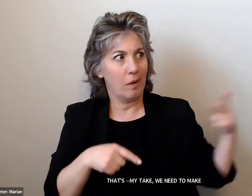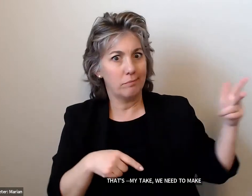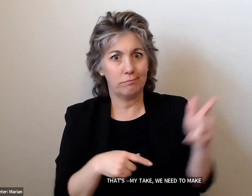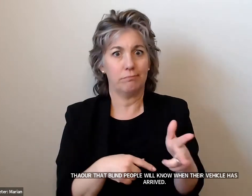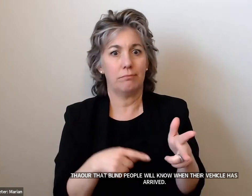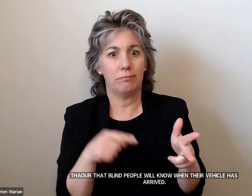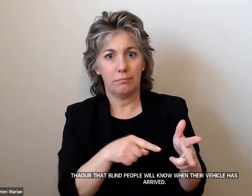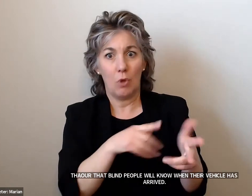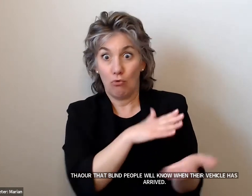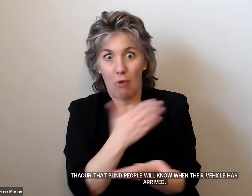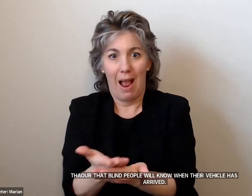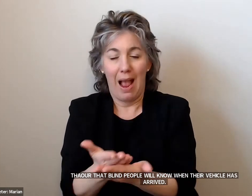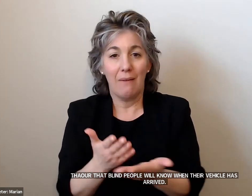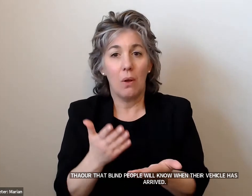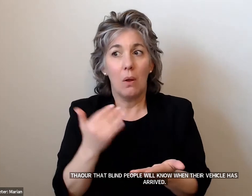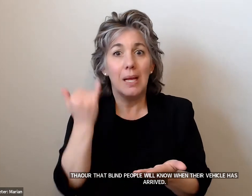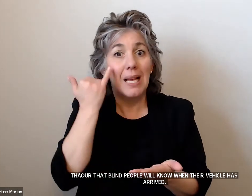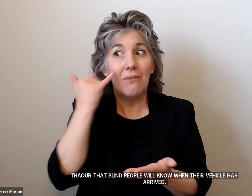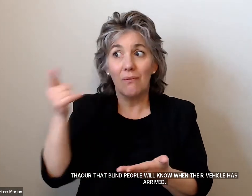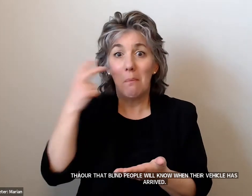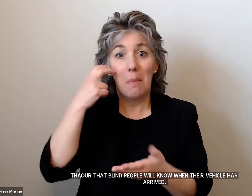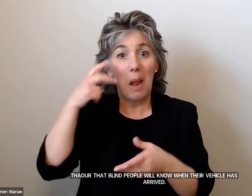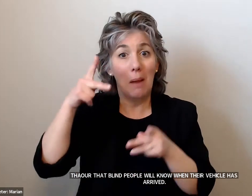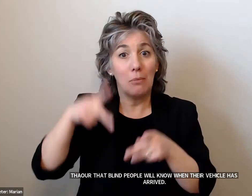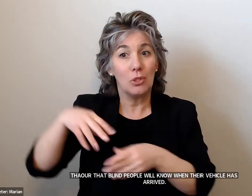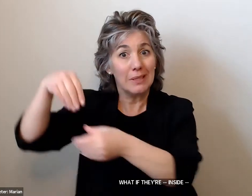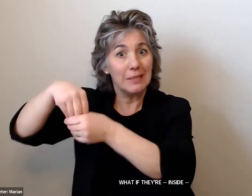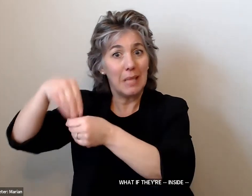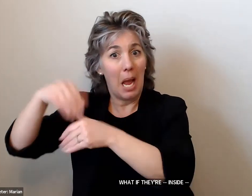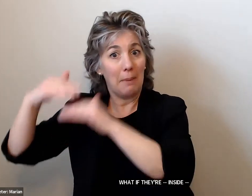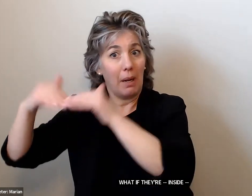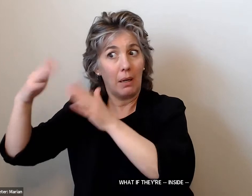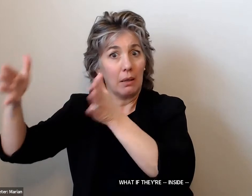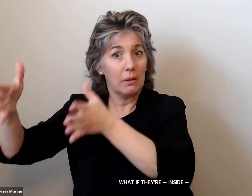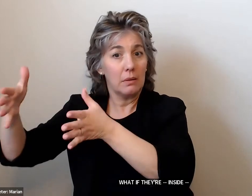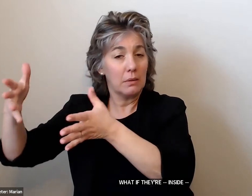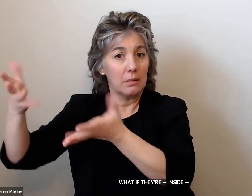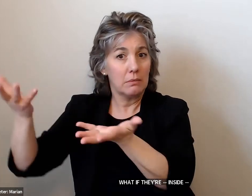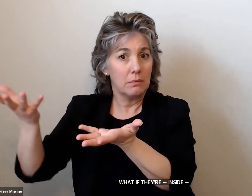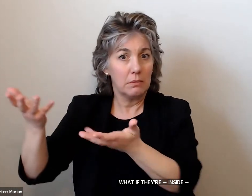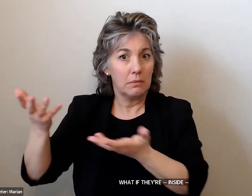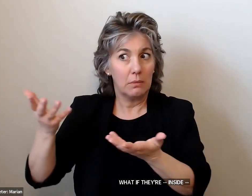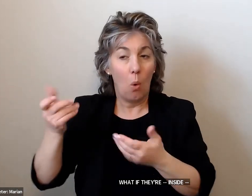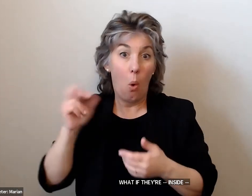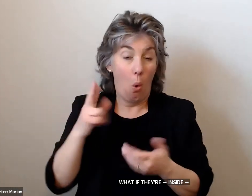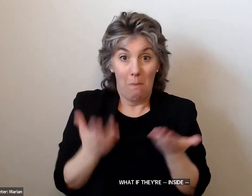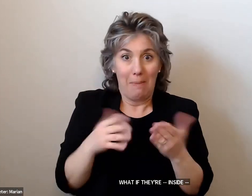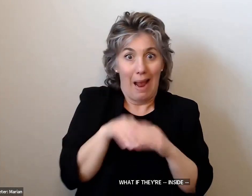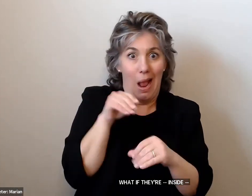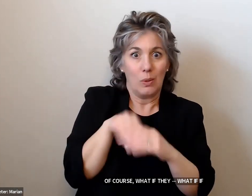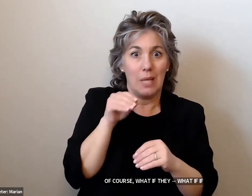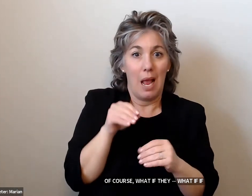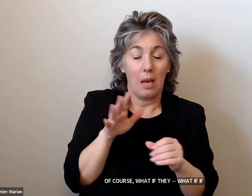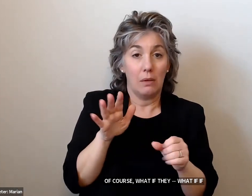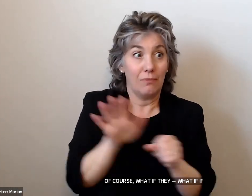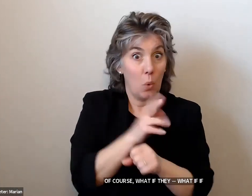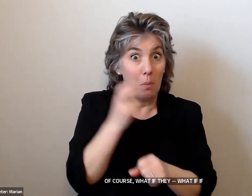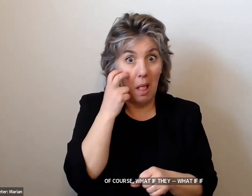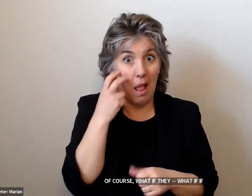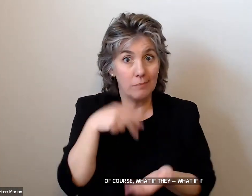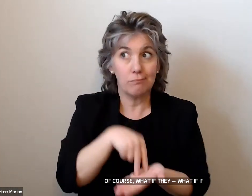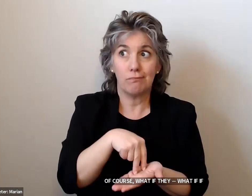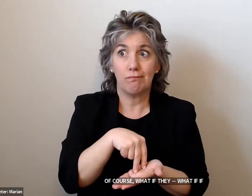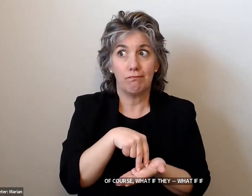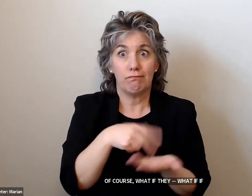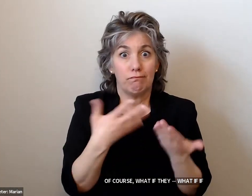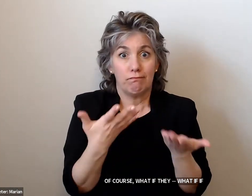inside? And, of course, what if they – even if they're outside, if they're totally blind, they may not be